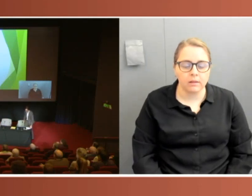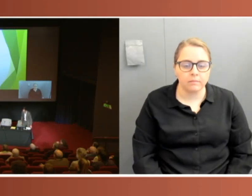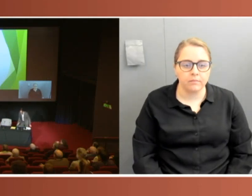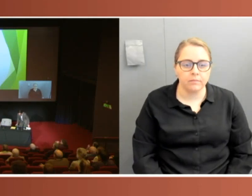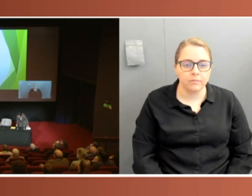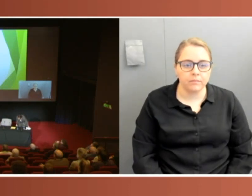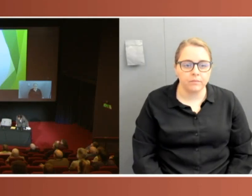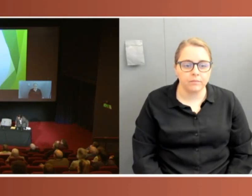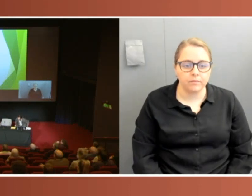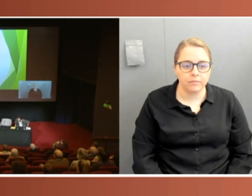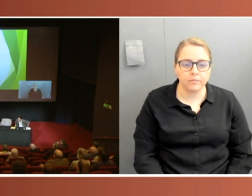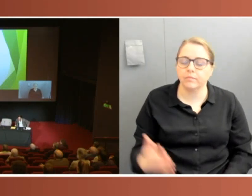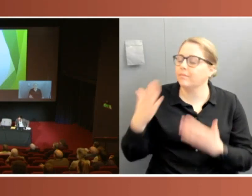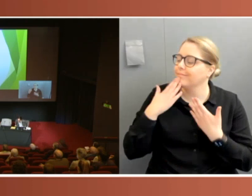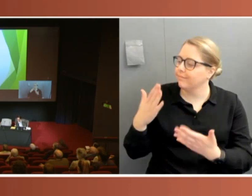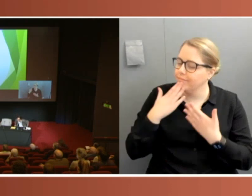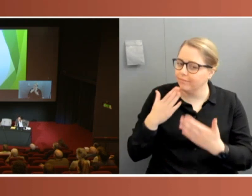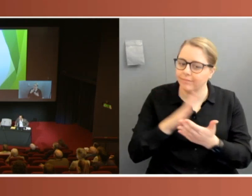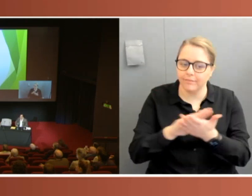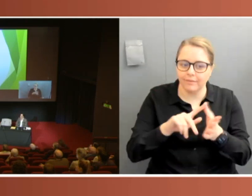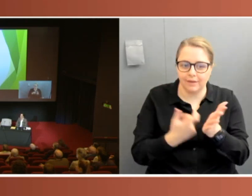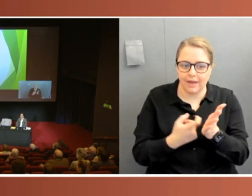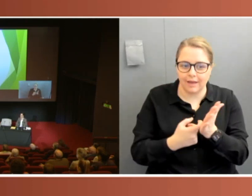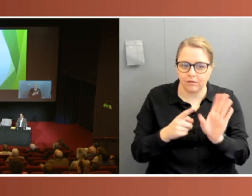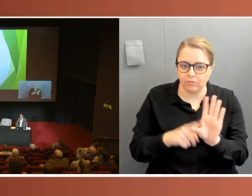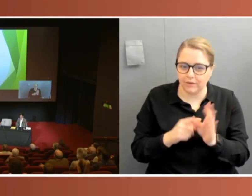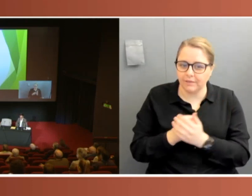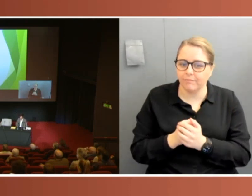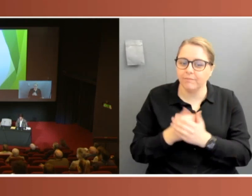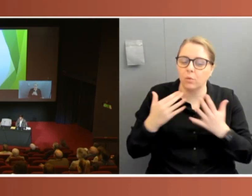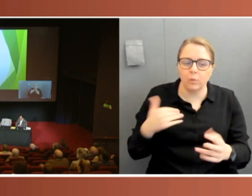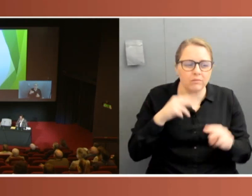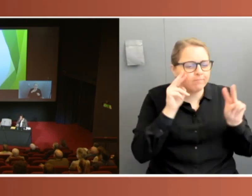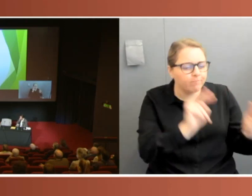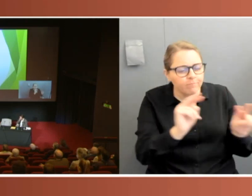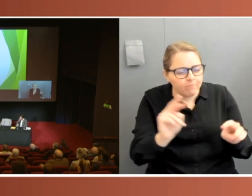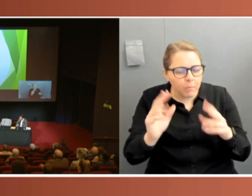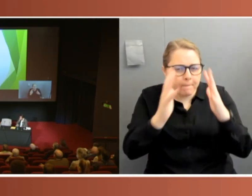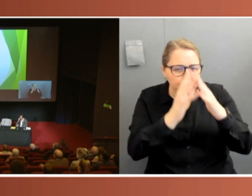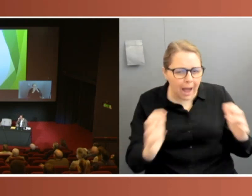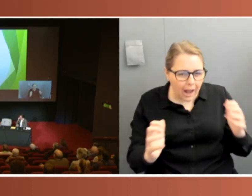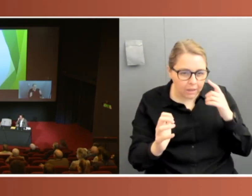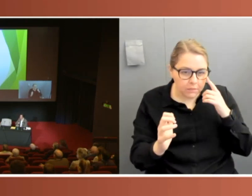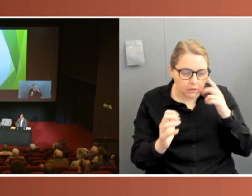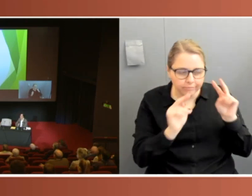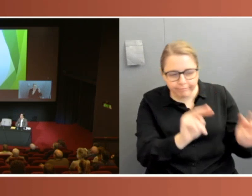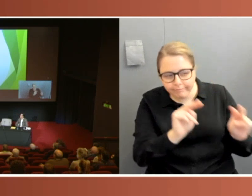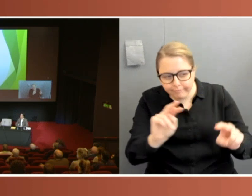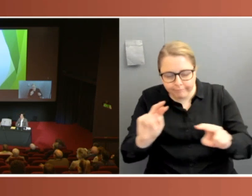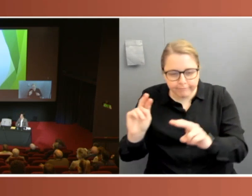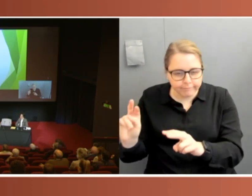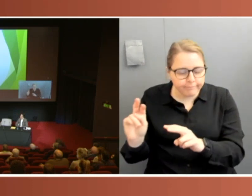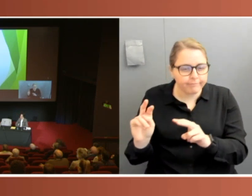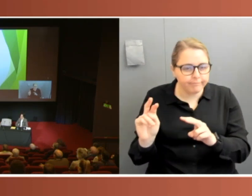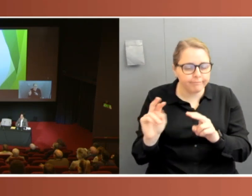Thanks, Harry. So when we looked across the functions of Parliament and asked some questions about how well it performed in light of what we should expect